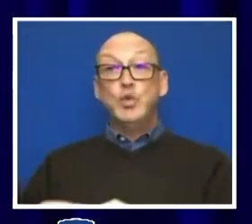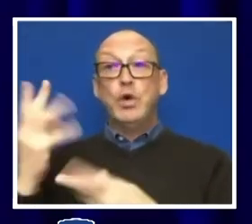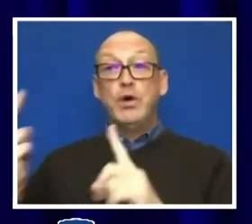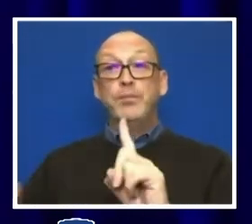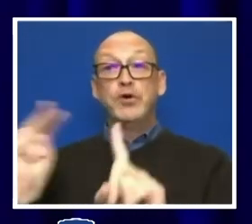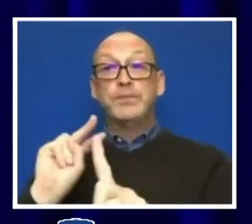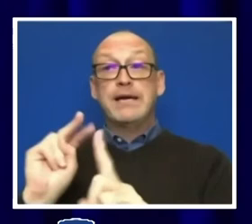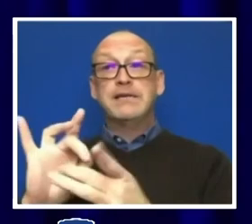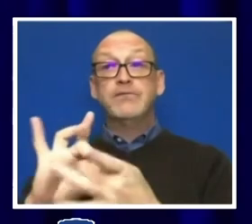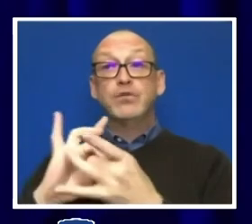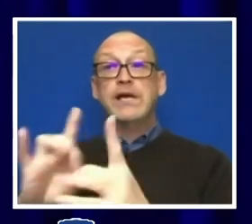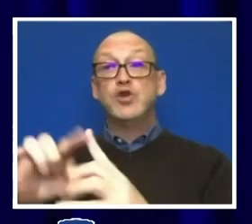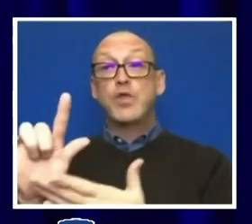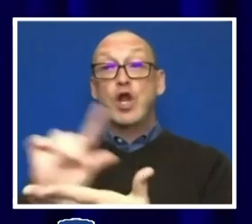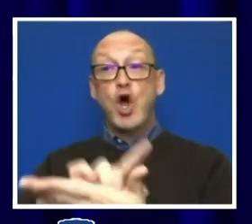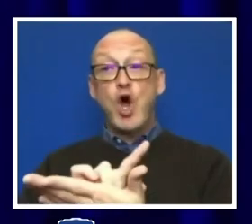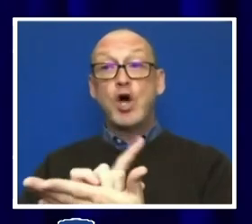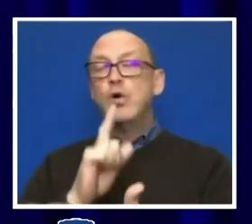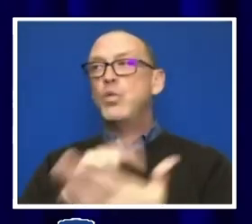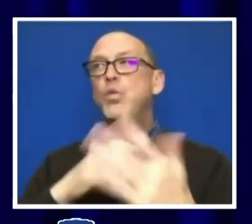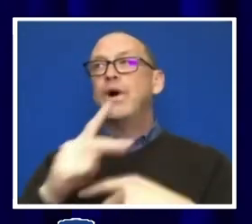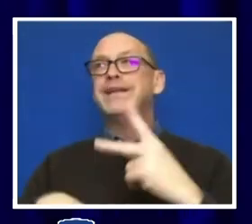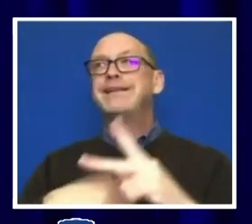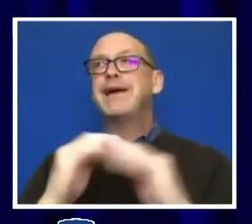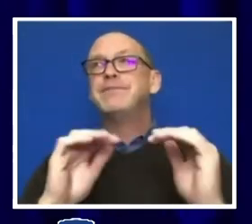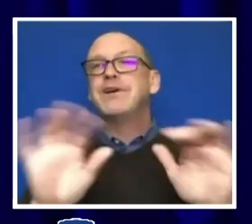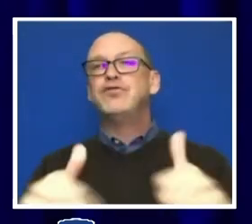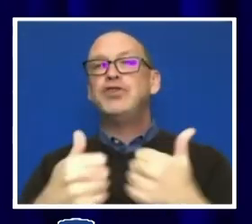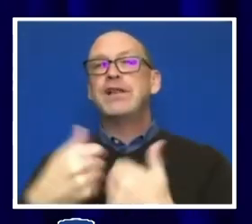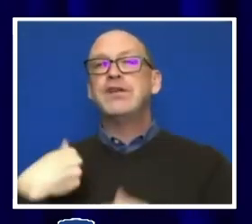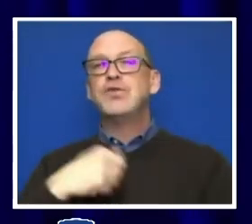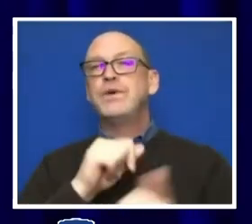challenges we face in the university in this space.